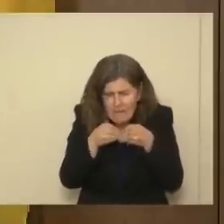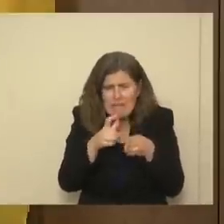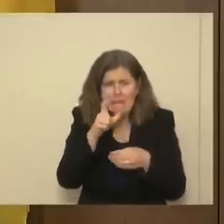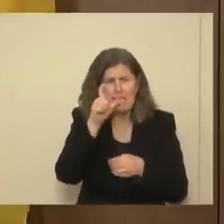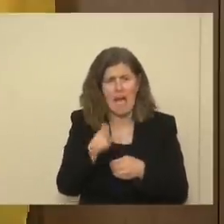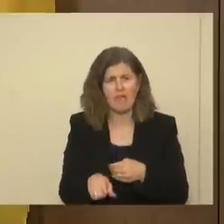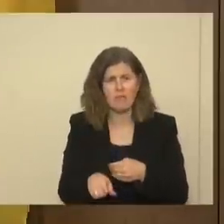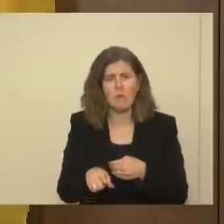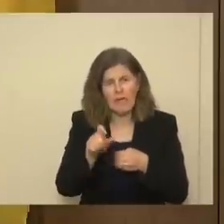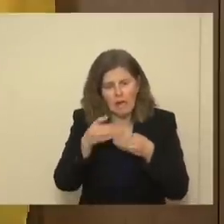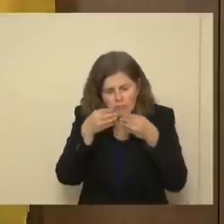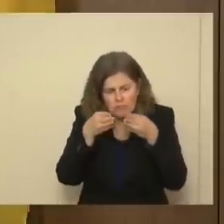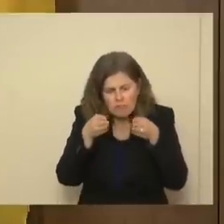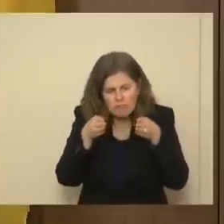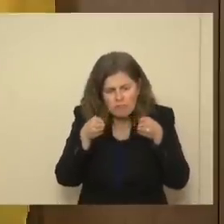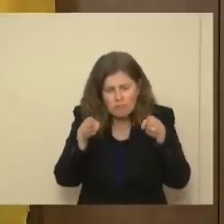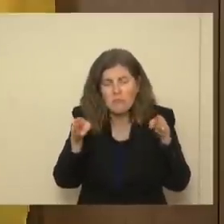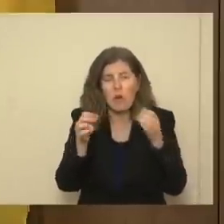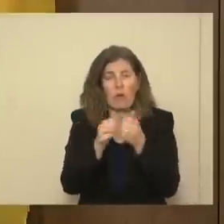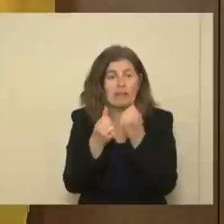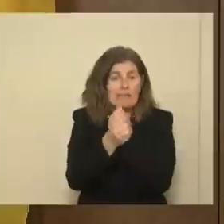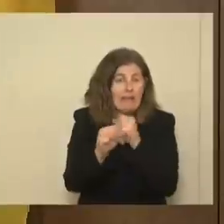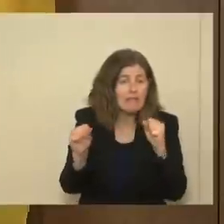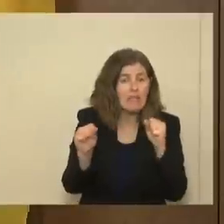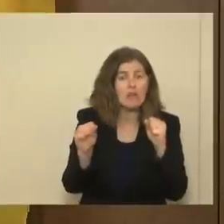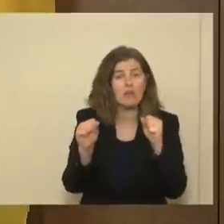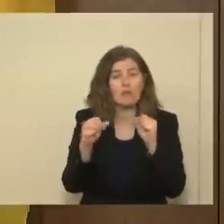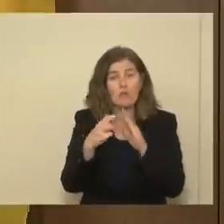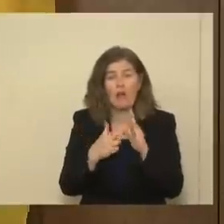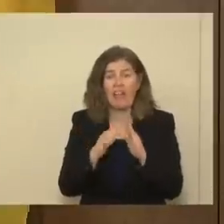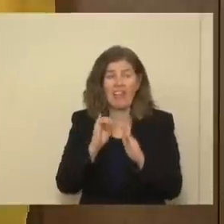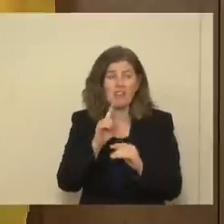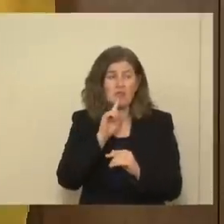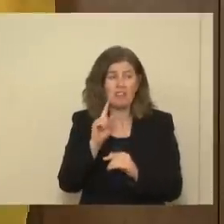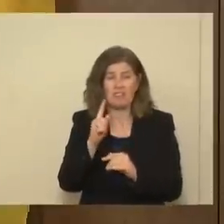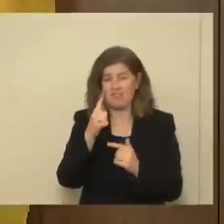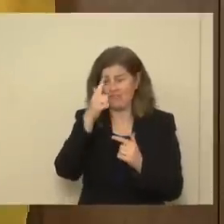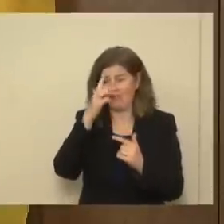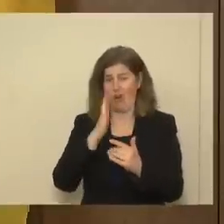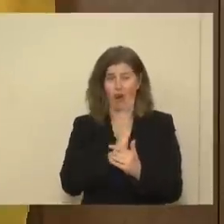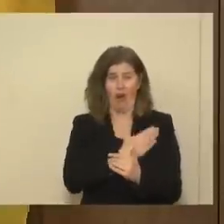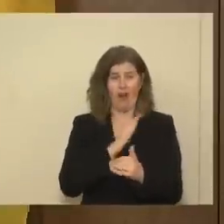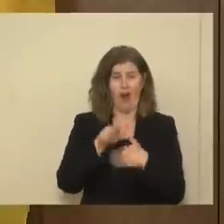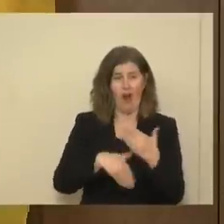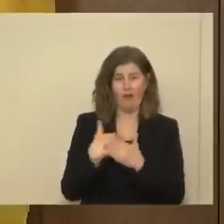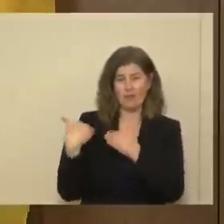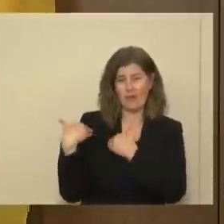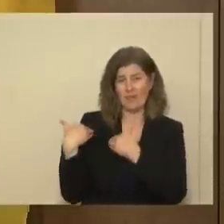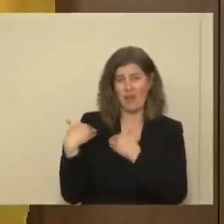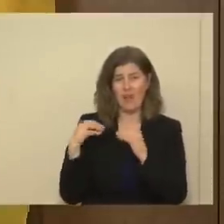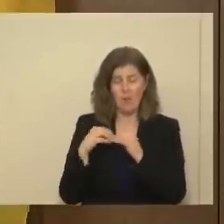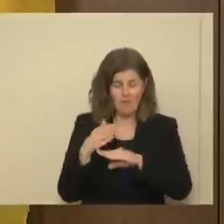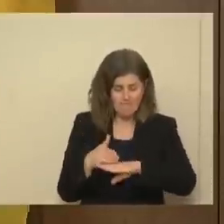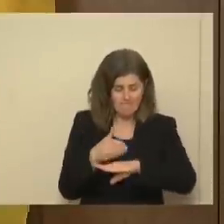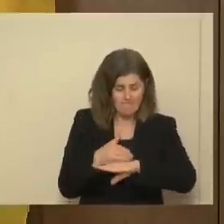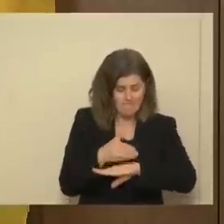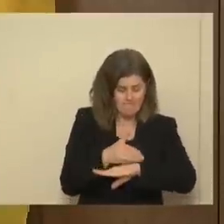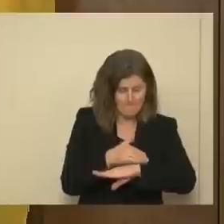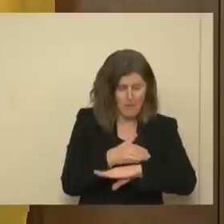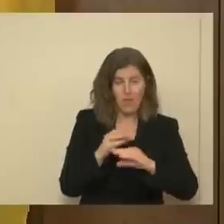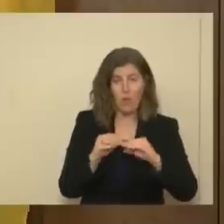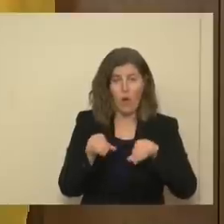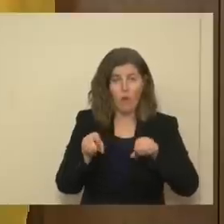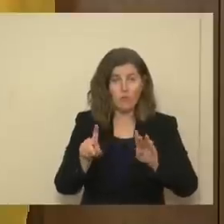maintain public health, safety, and well-being. That is really up to each of us. And the better we do, the more opportunities you